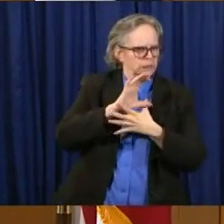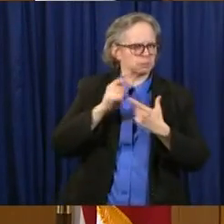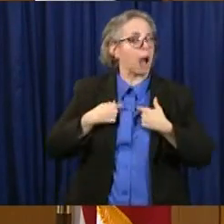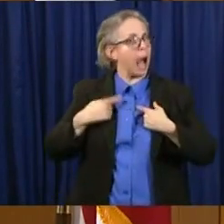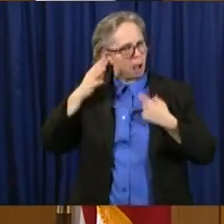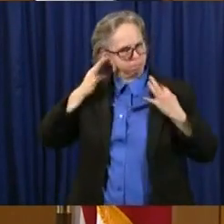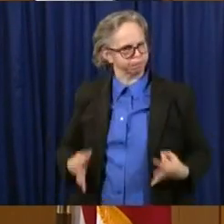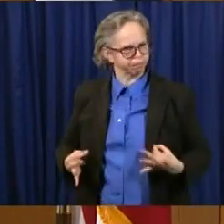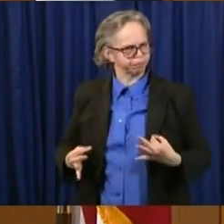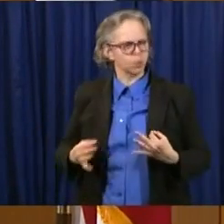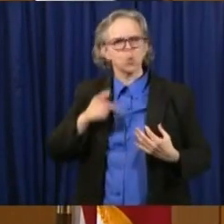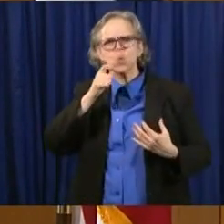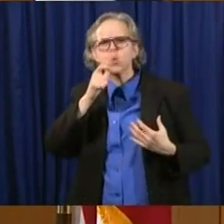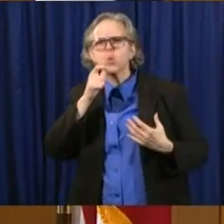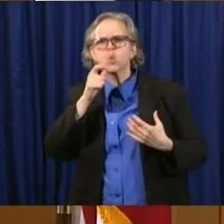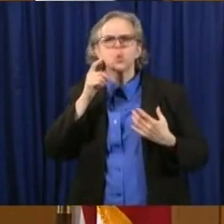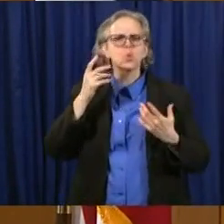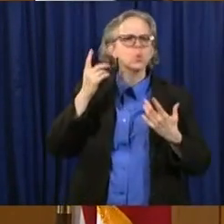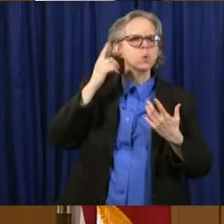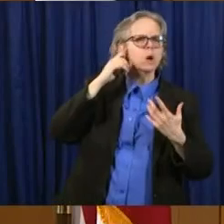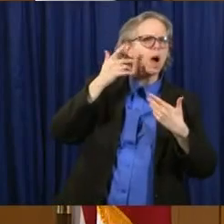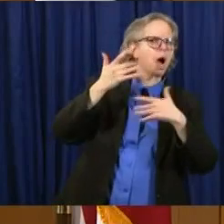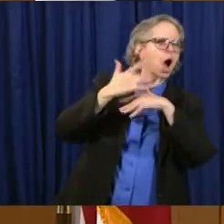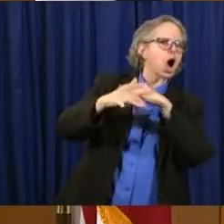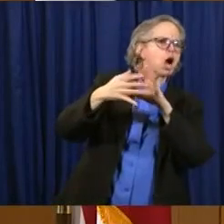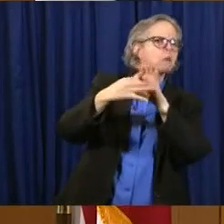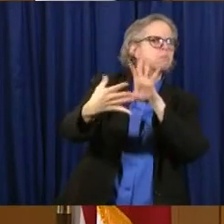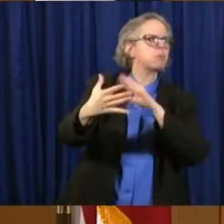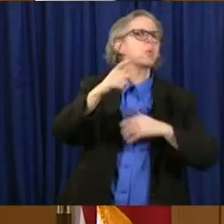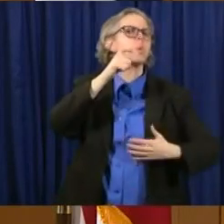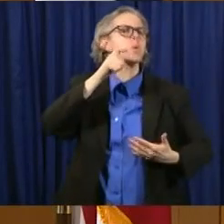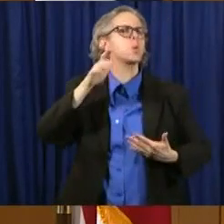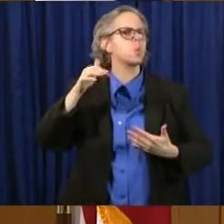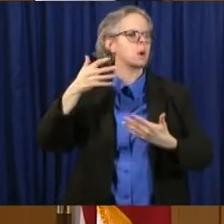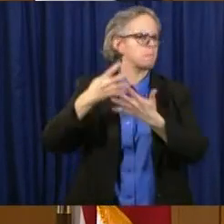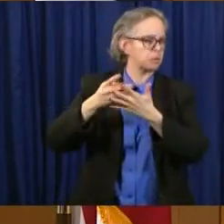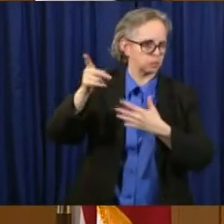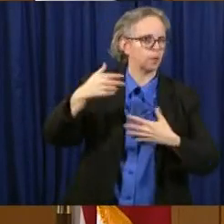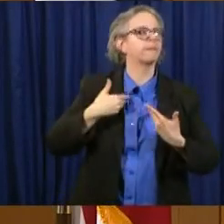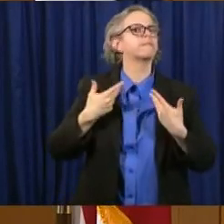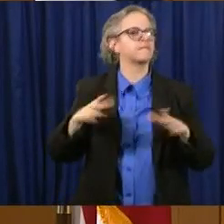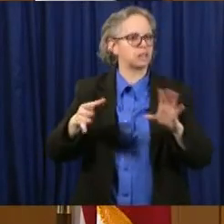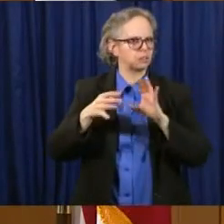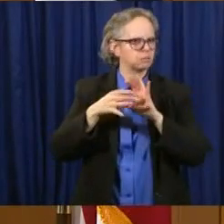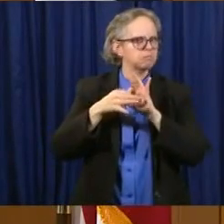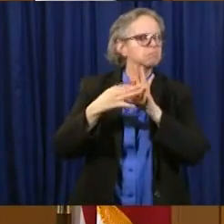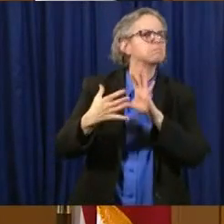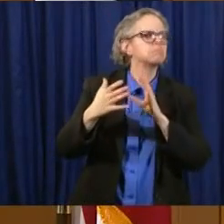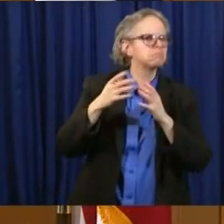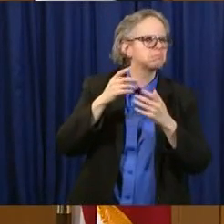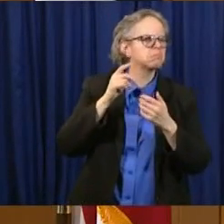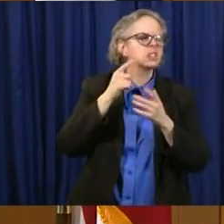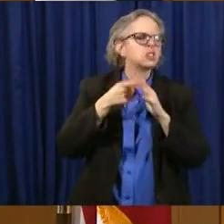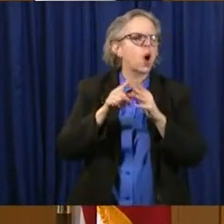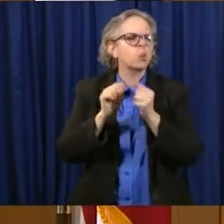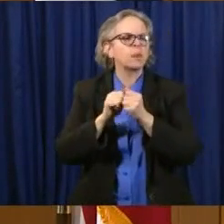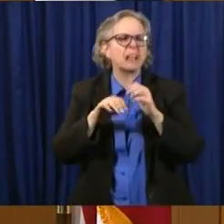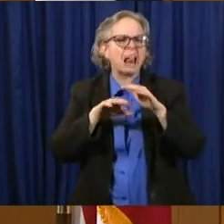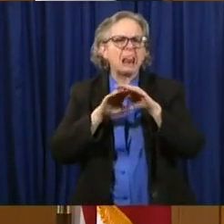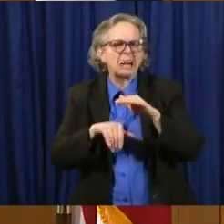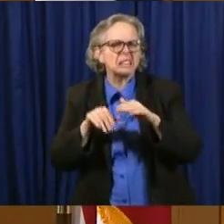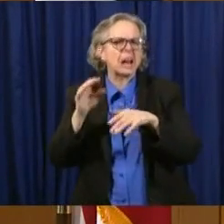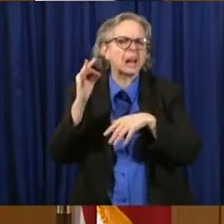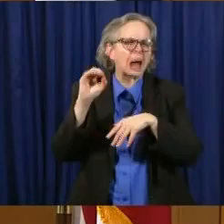consider for early release. So we started with everyone, uh, who's going to be released anyway in the next 90 days. Then we eliminated